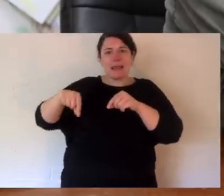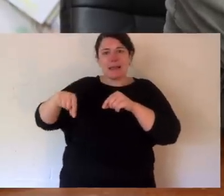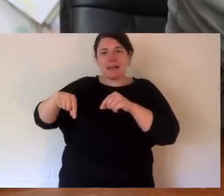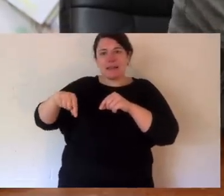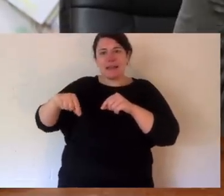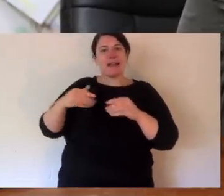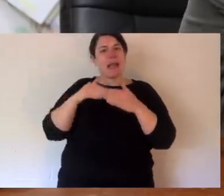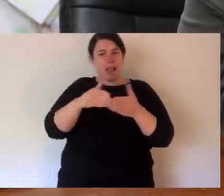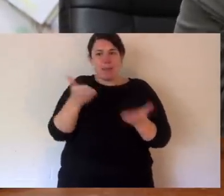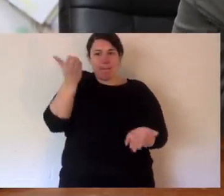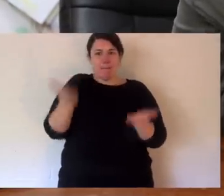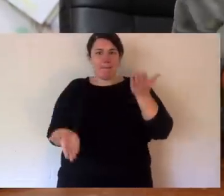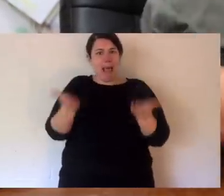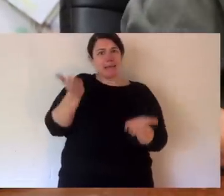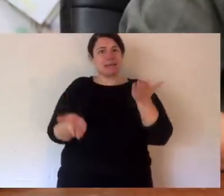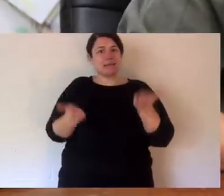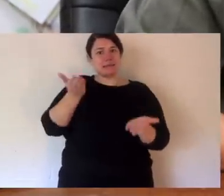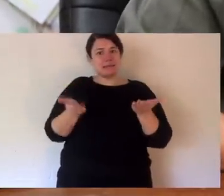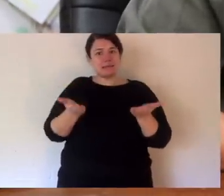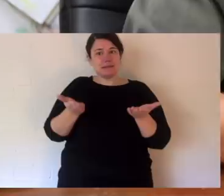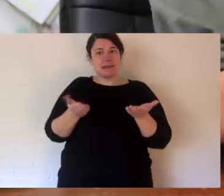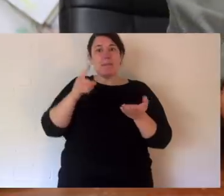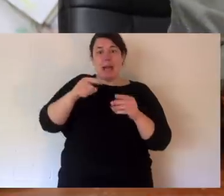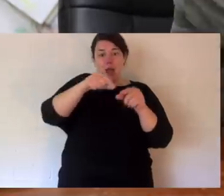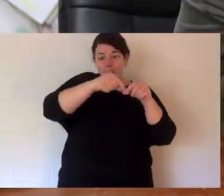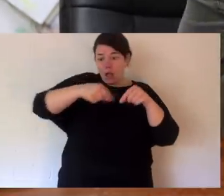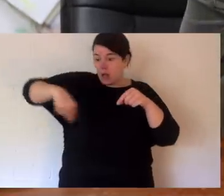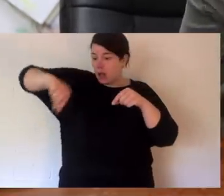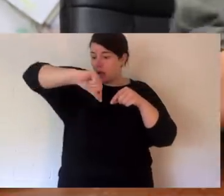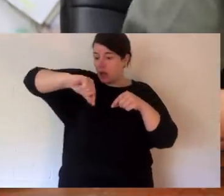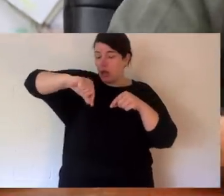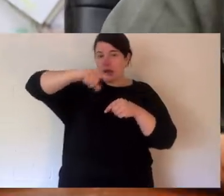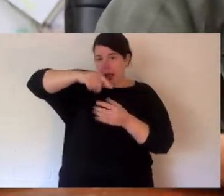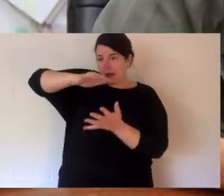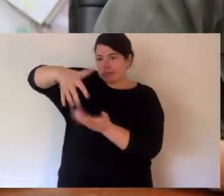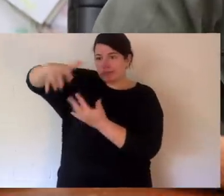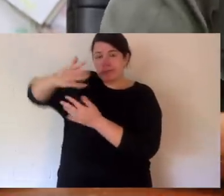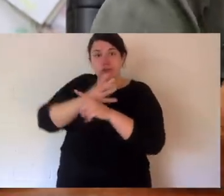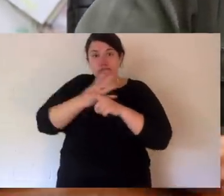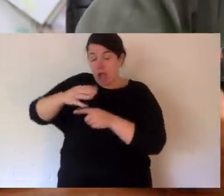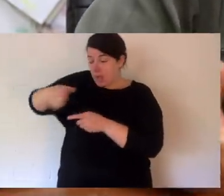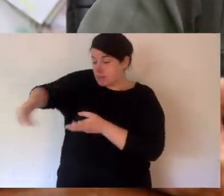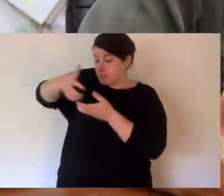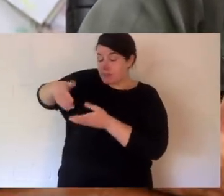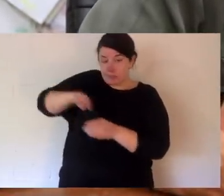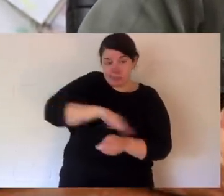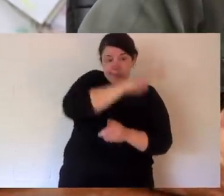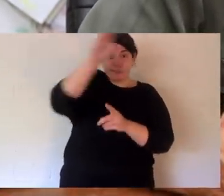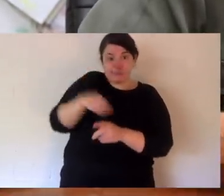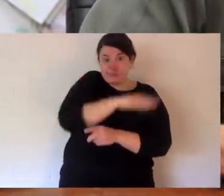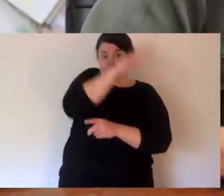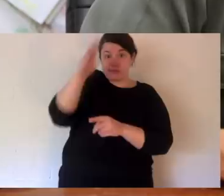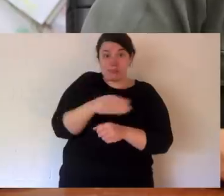can't do a lot with it. It's for counterbalance. But like they're around my finger, she'll wrap up bits of grass, take it back and build a nest.